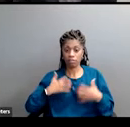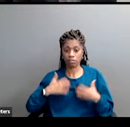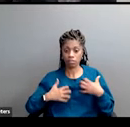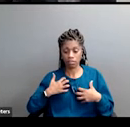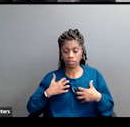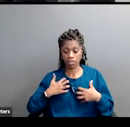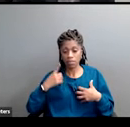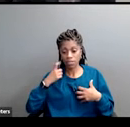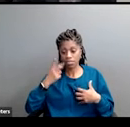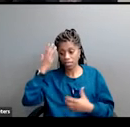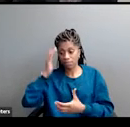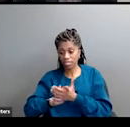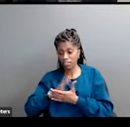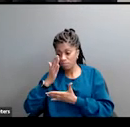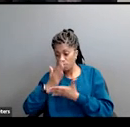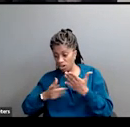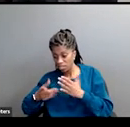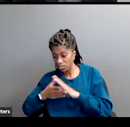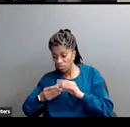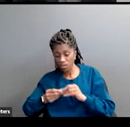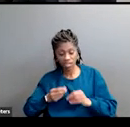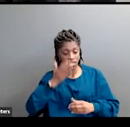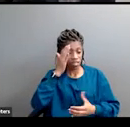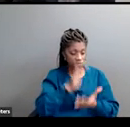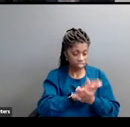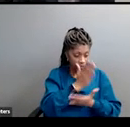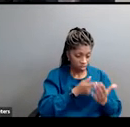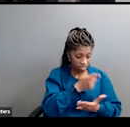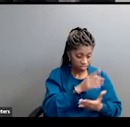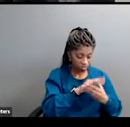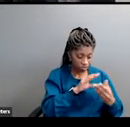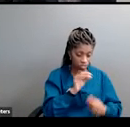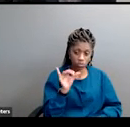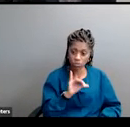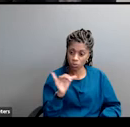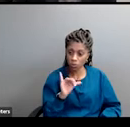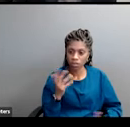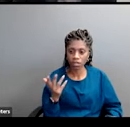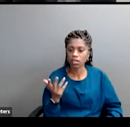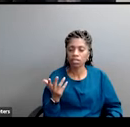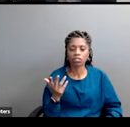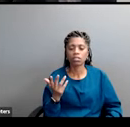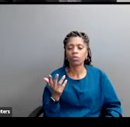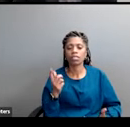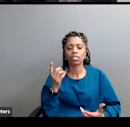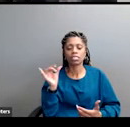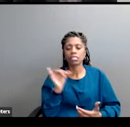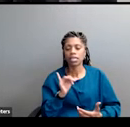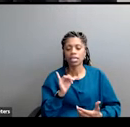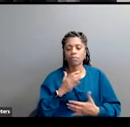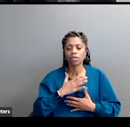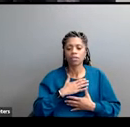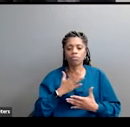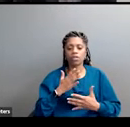stories. Sometimes they toggle between both stories, even within the same breath. They can be easily